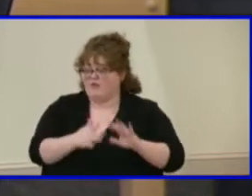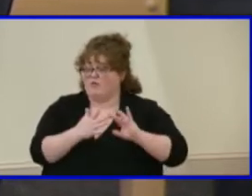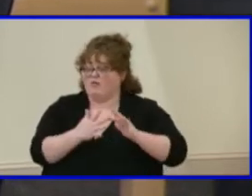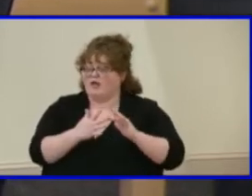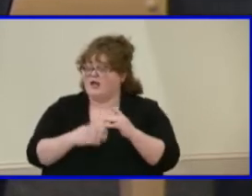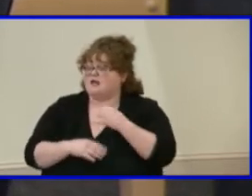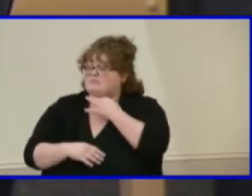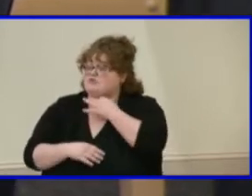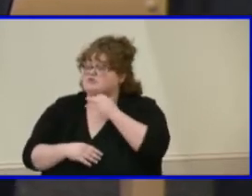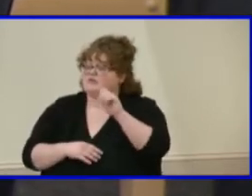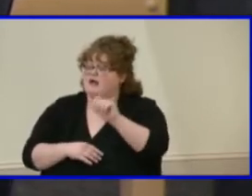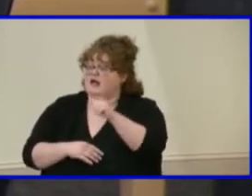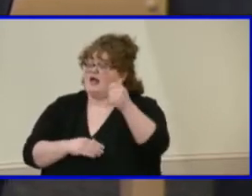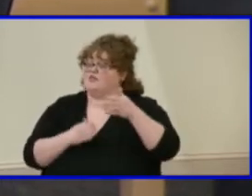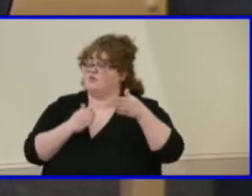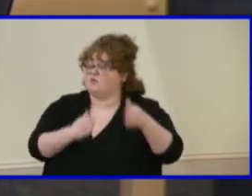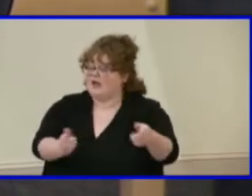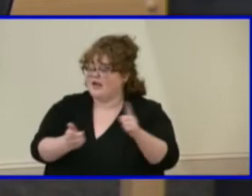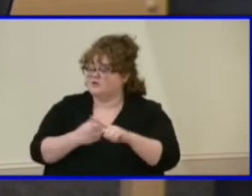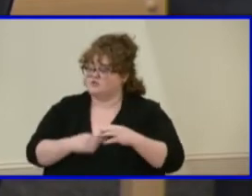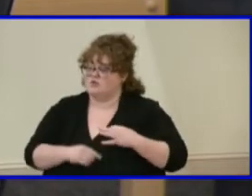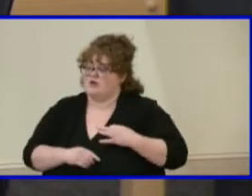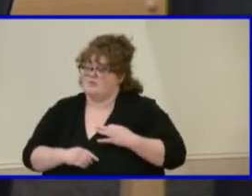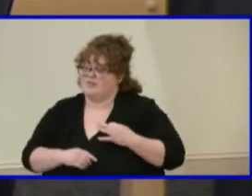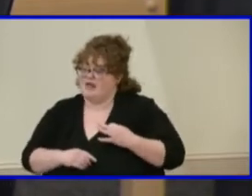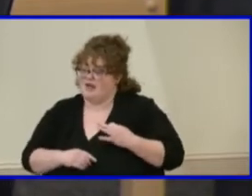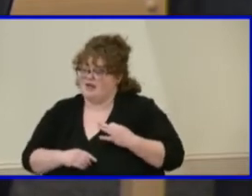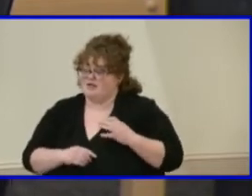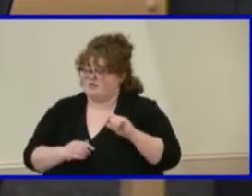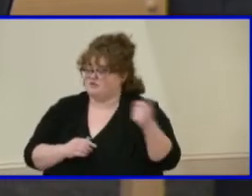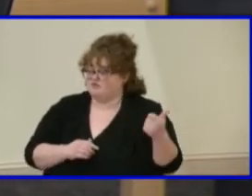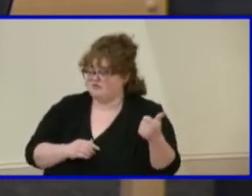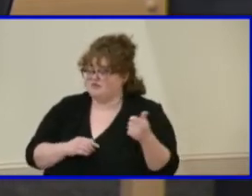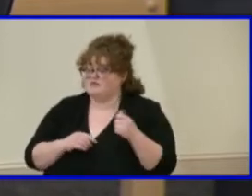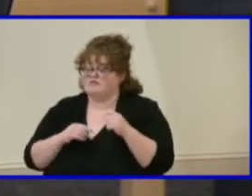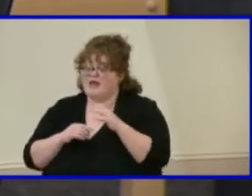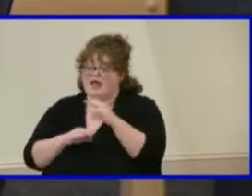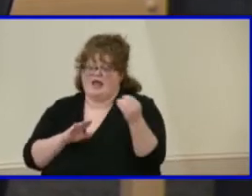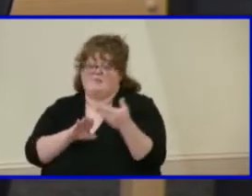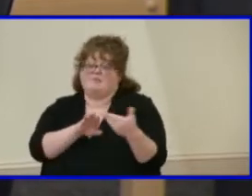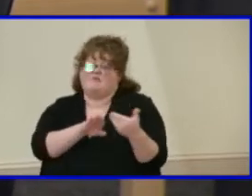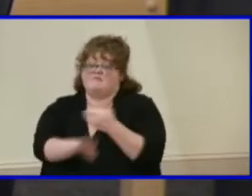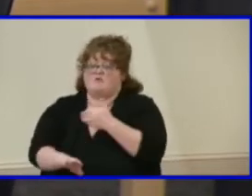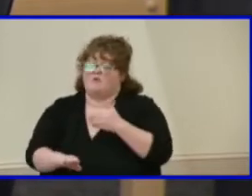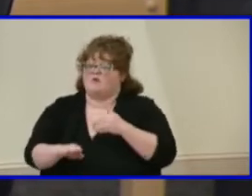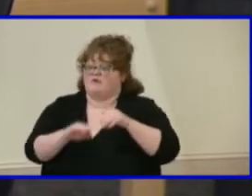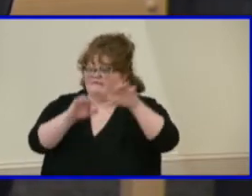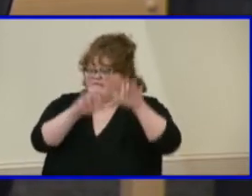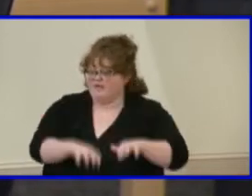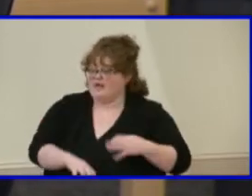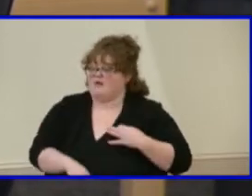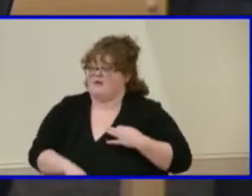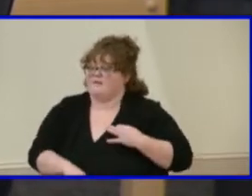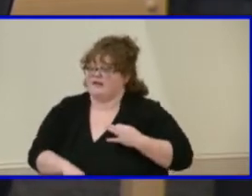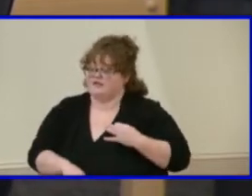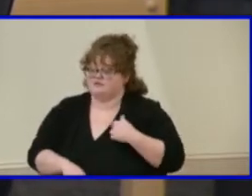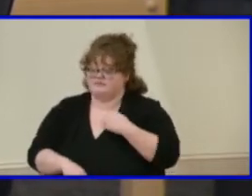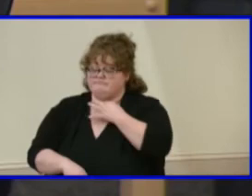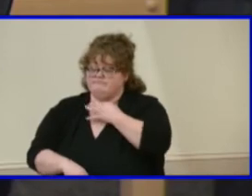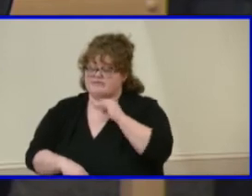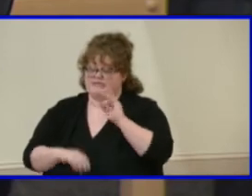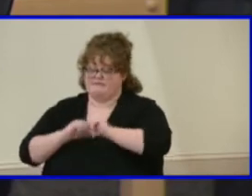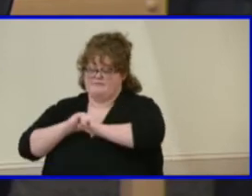application? This is a two-parter. And even before they get the opportunity to complete the application, if the marketing is